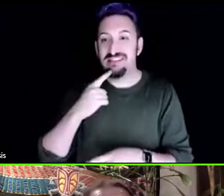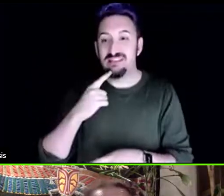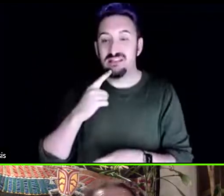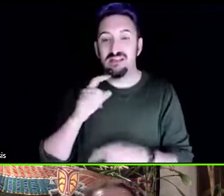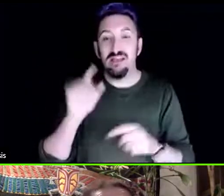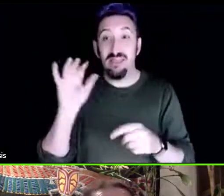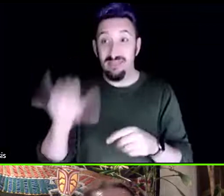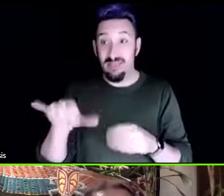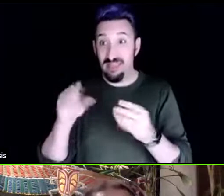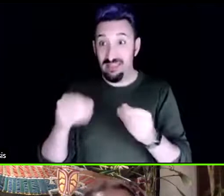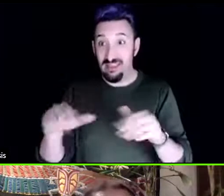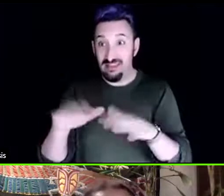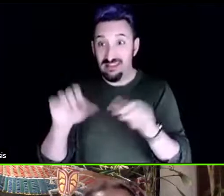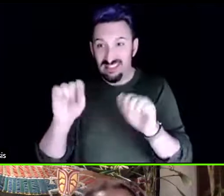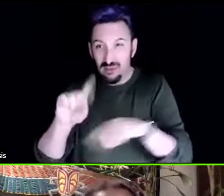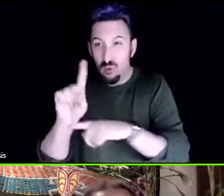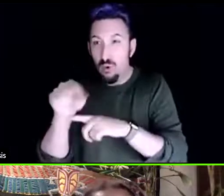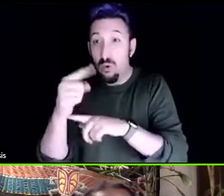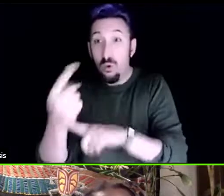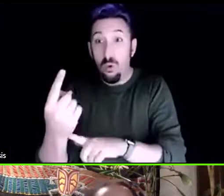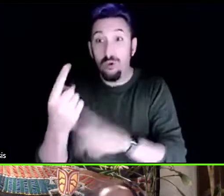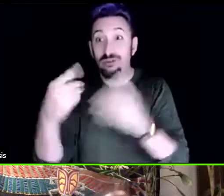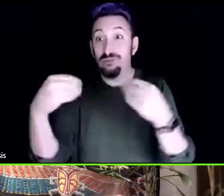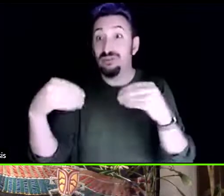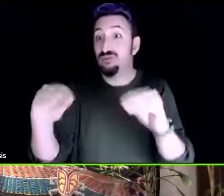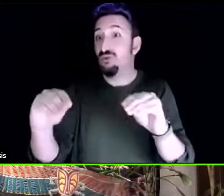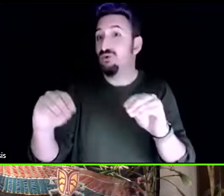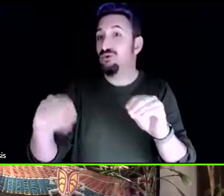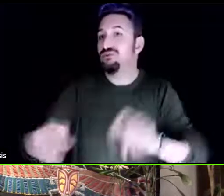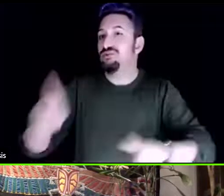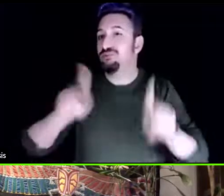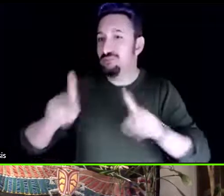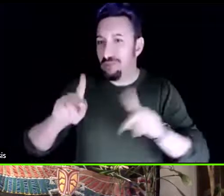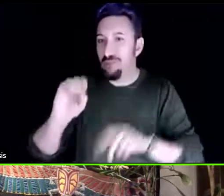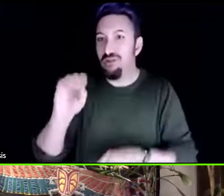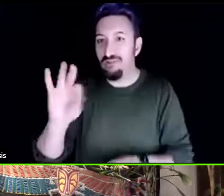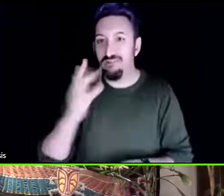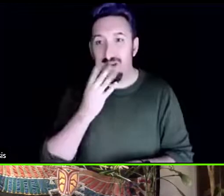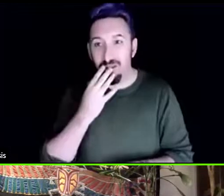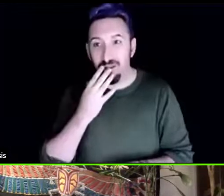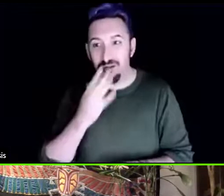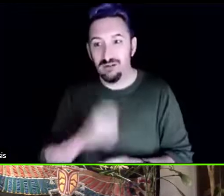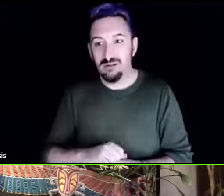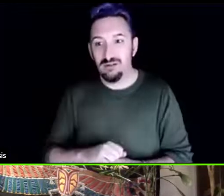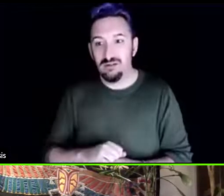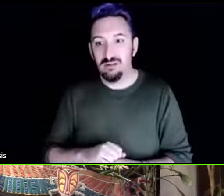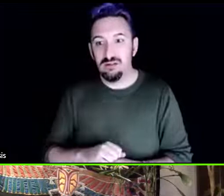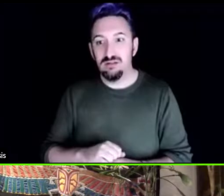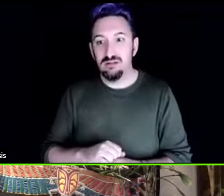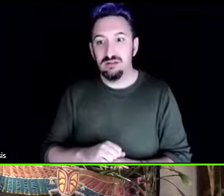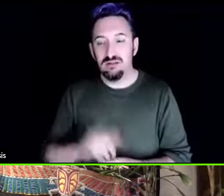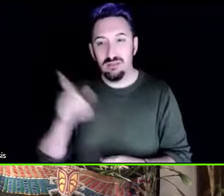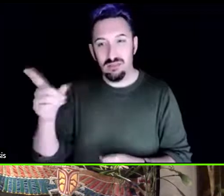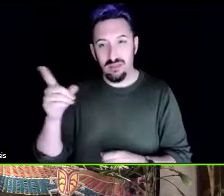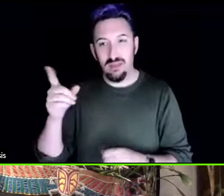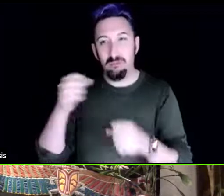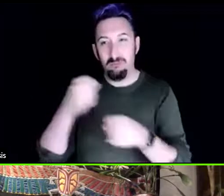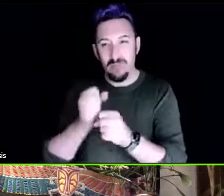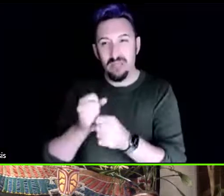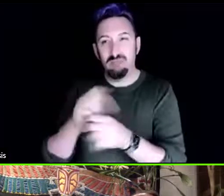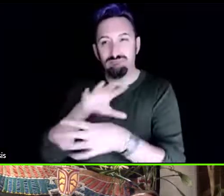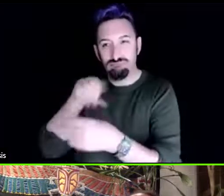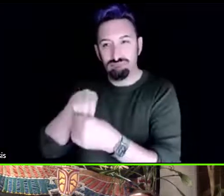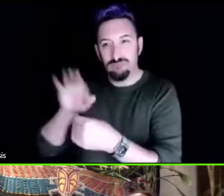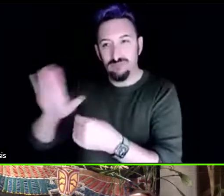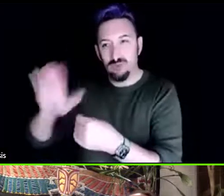to people of color right and they created um in the agreements not just in